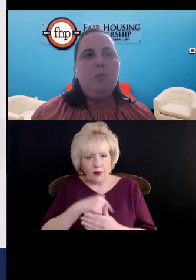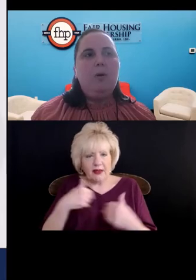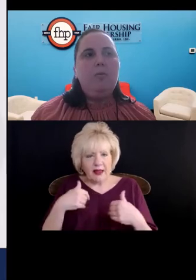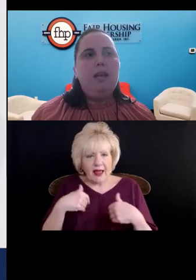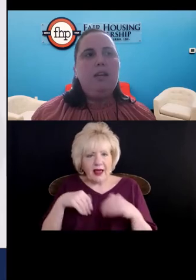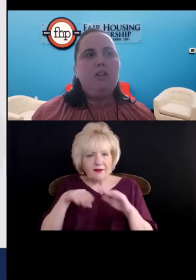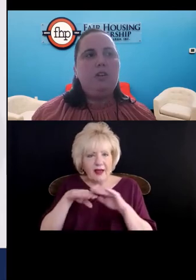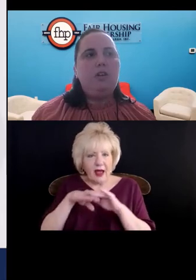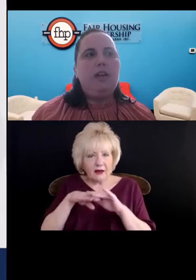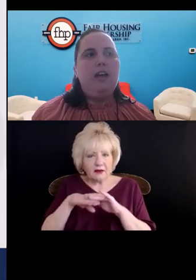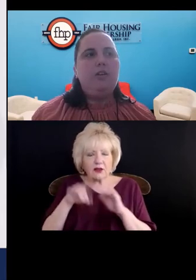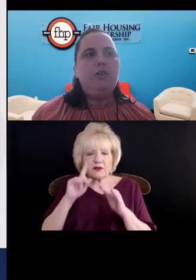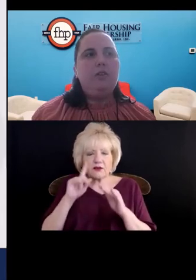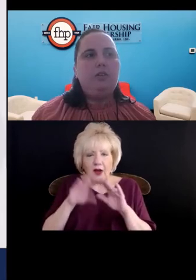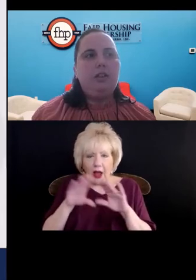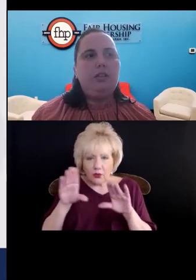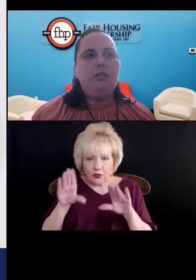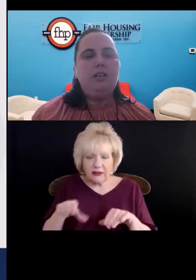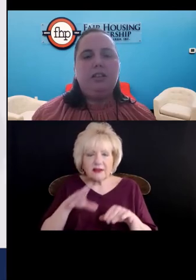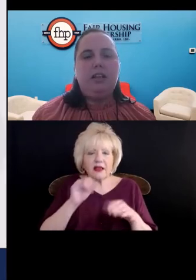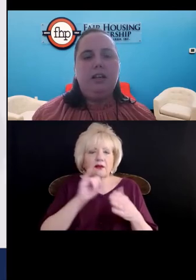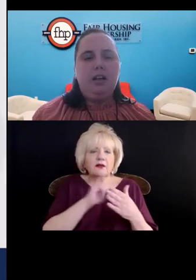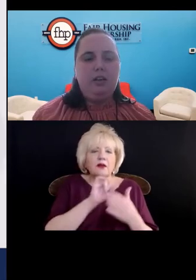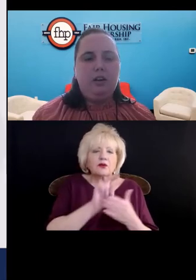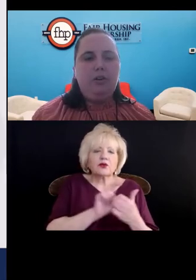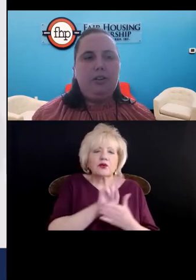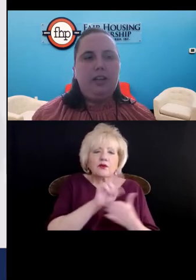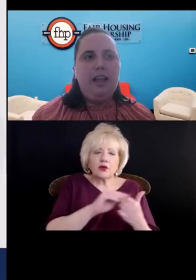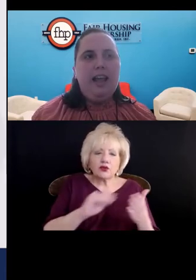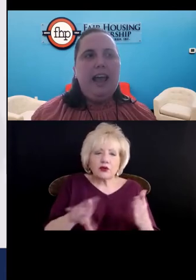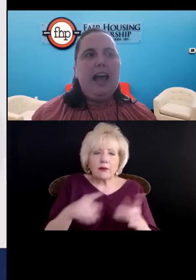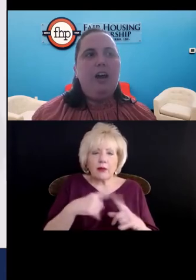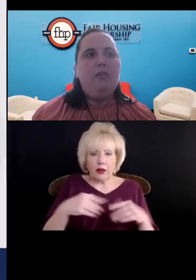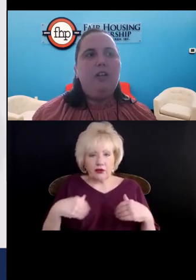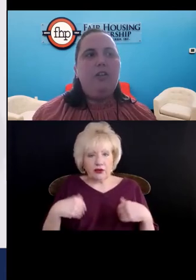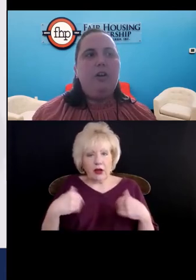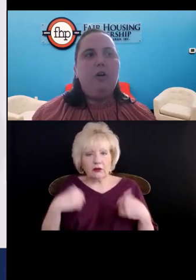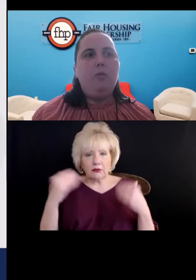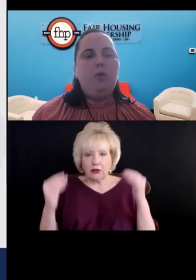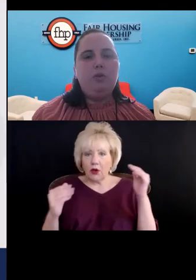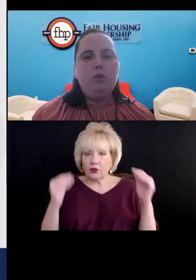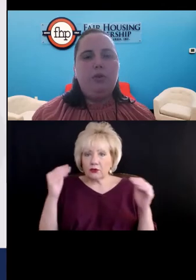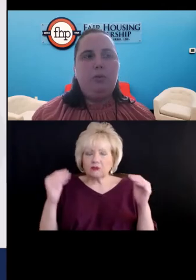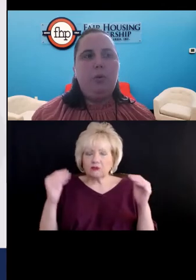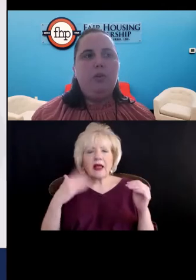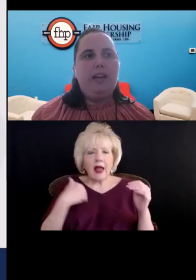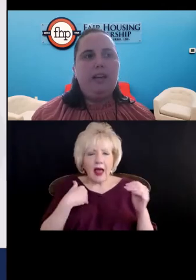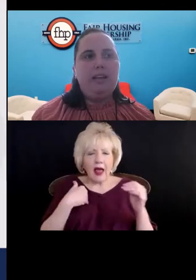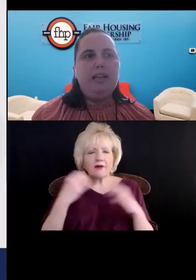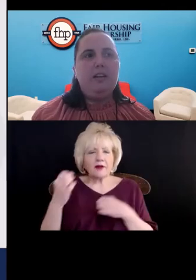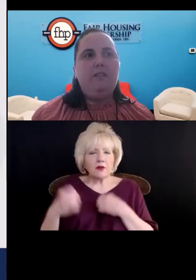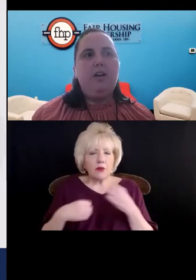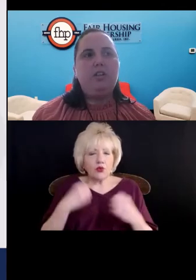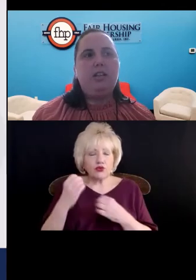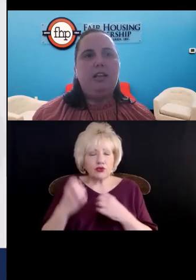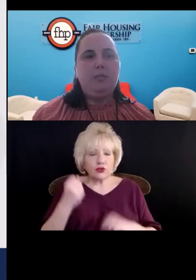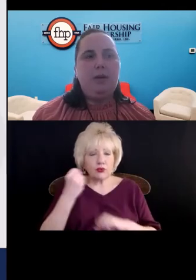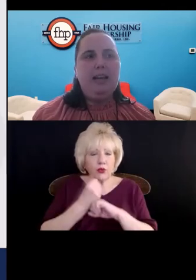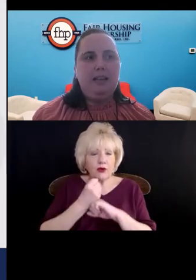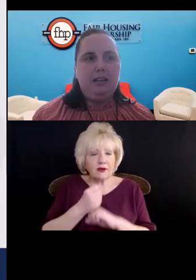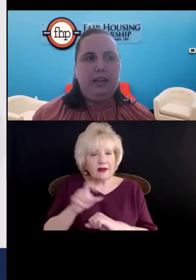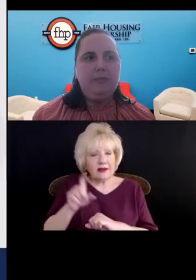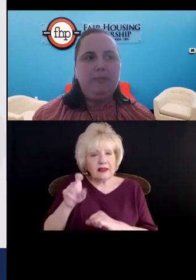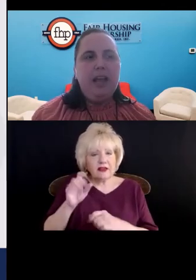but making sure that university students and young adults have the emotional support they need to function